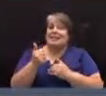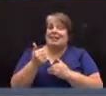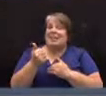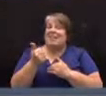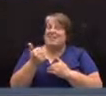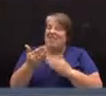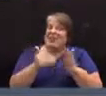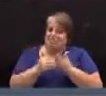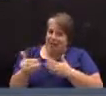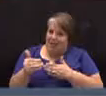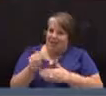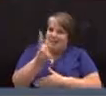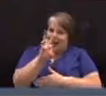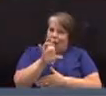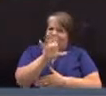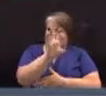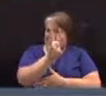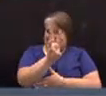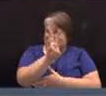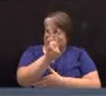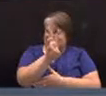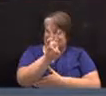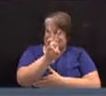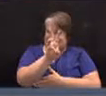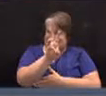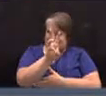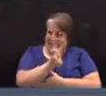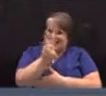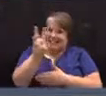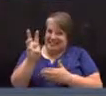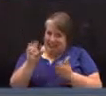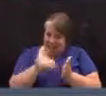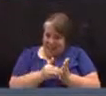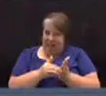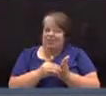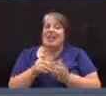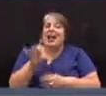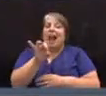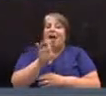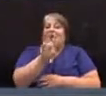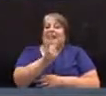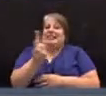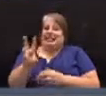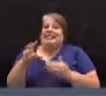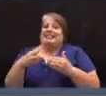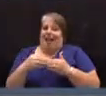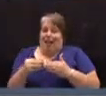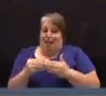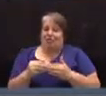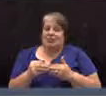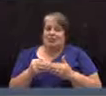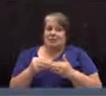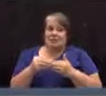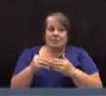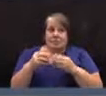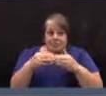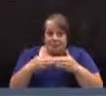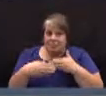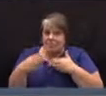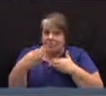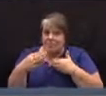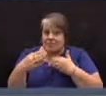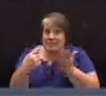,666,866. Is there further